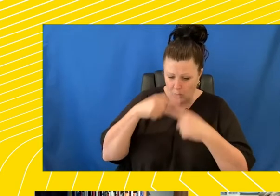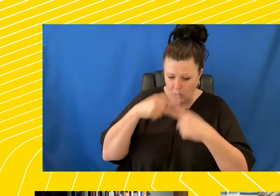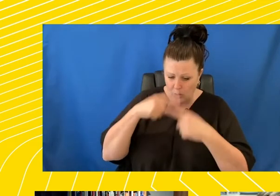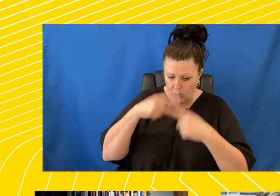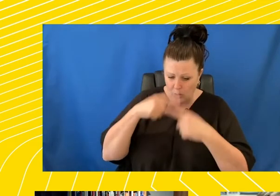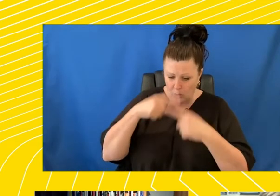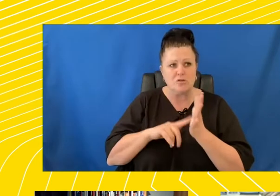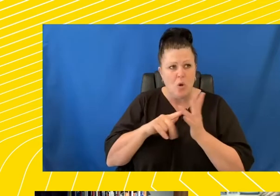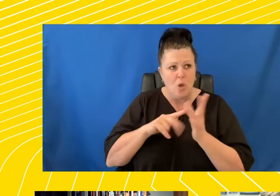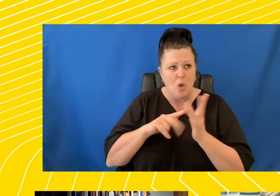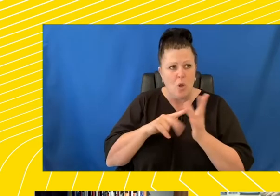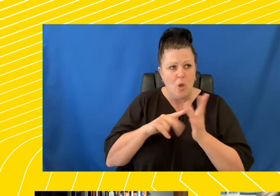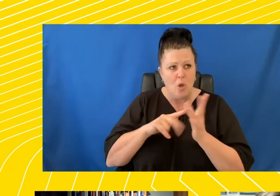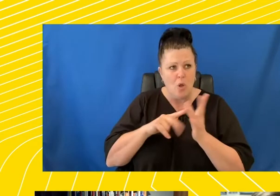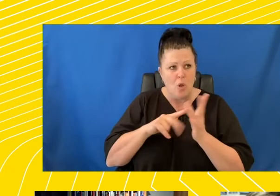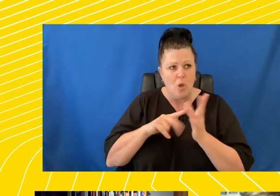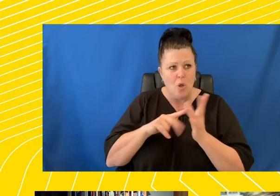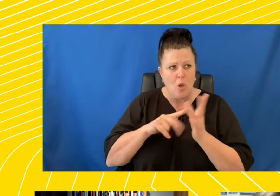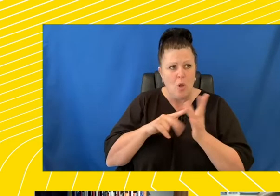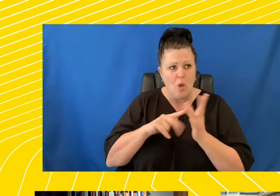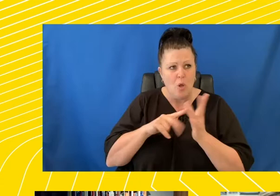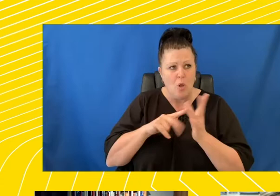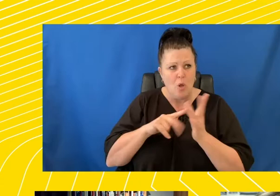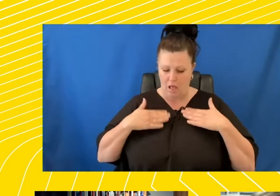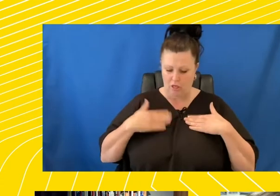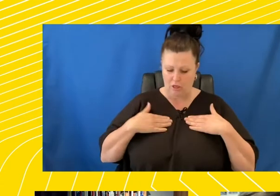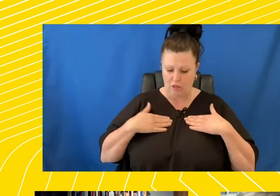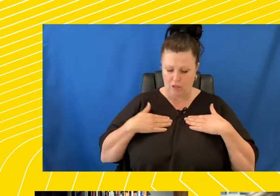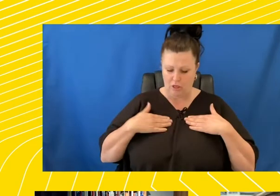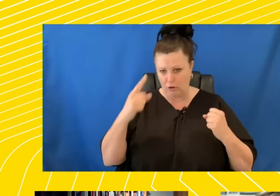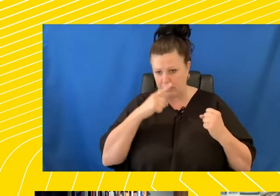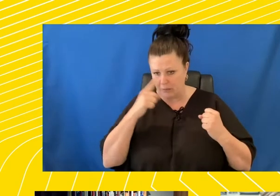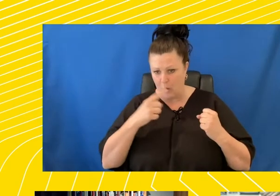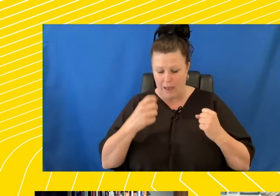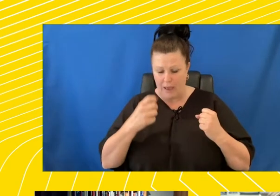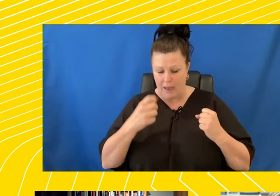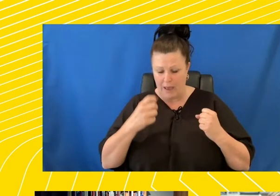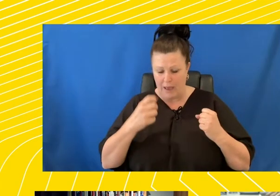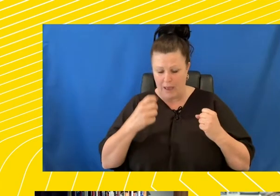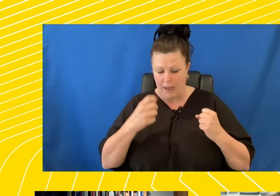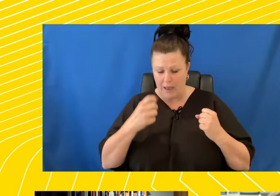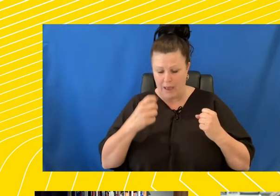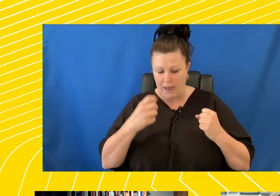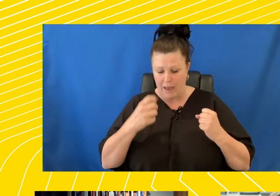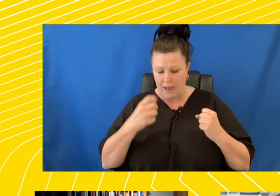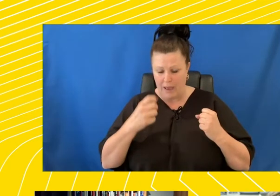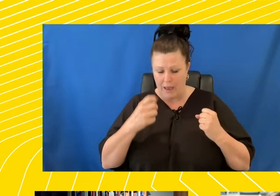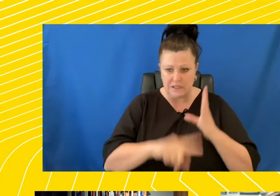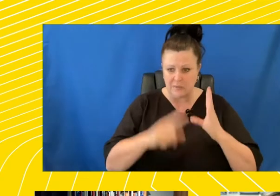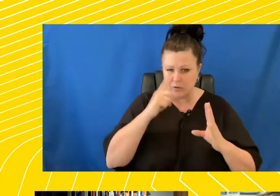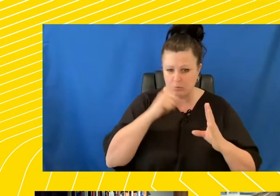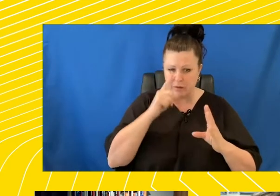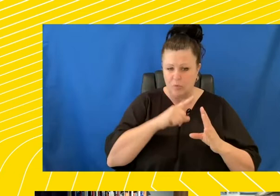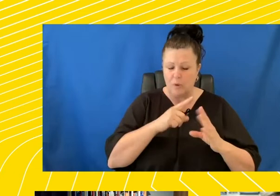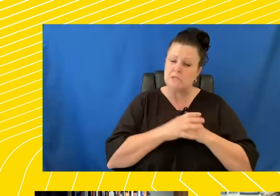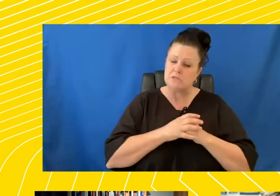young, healthy, strong people you could provide instead. So that's really kind of the way